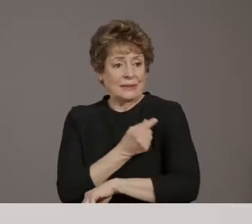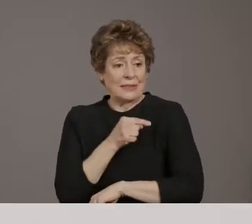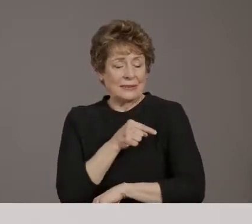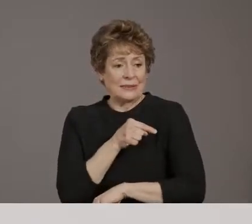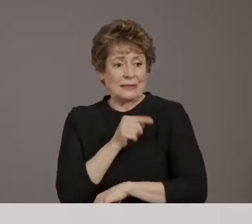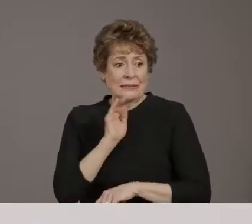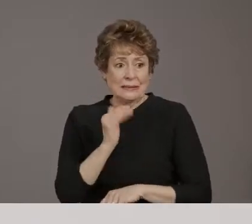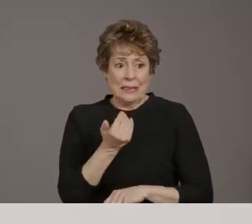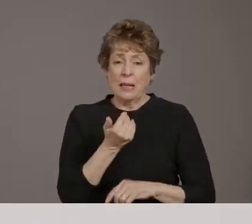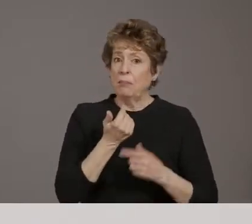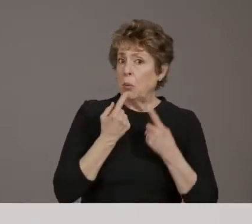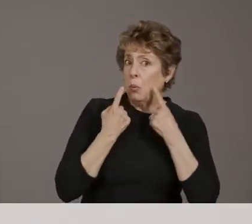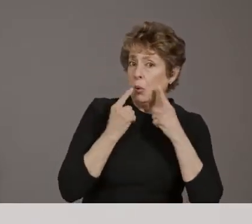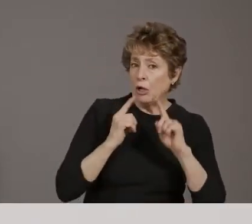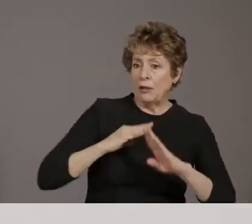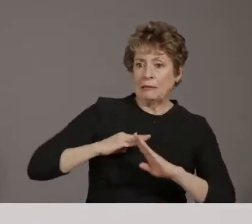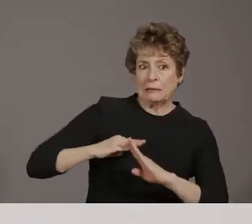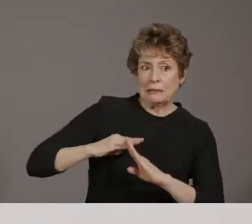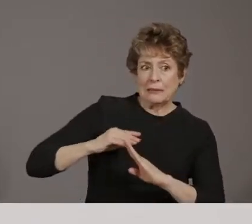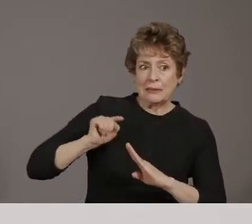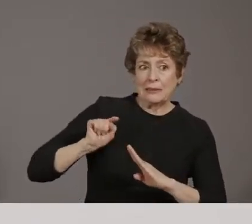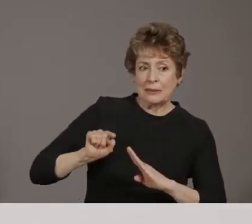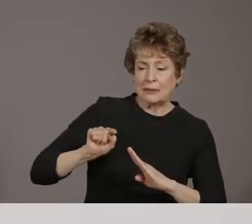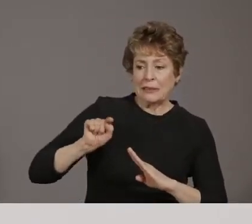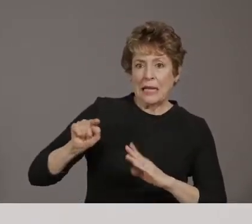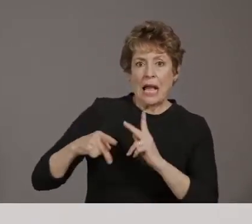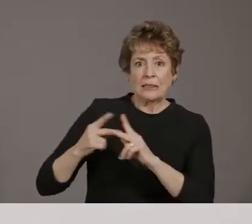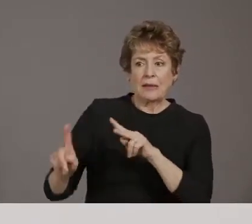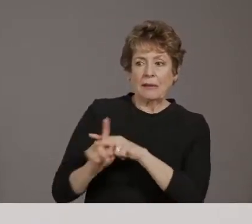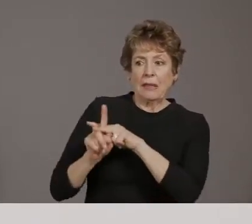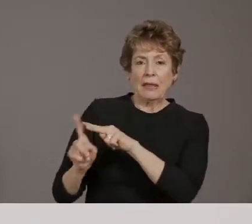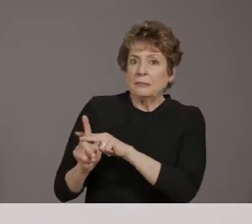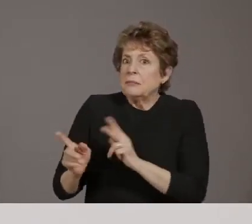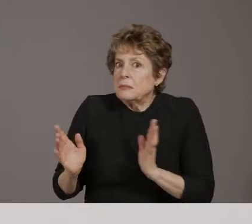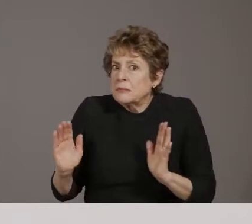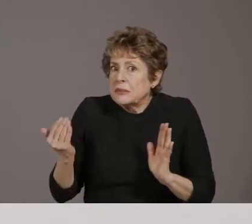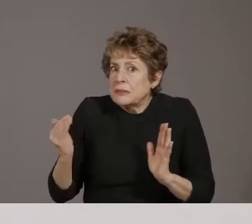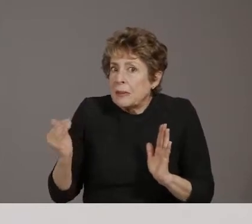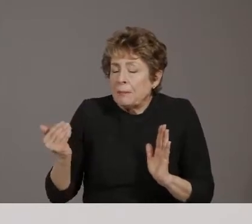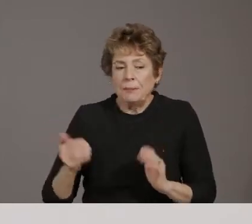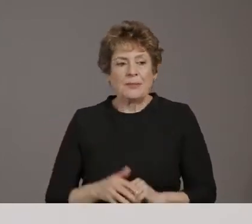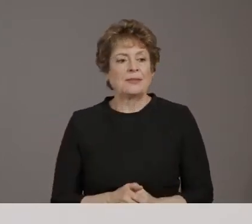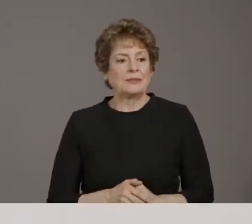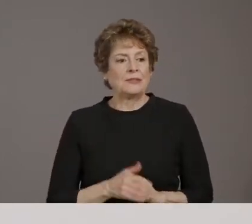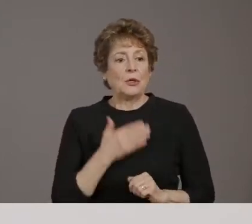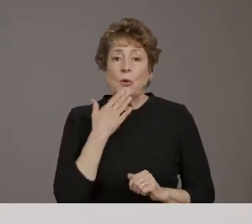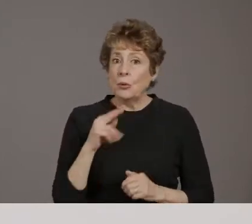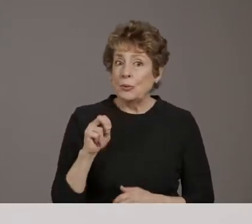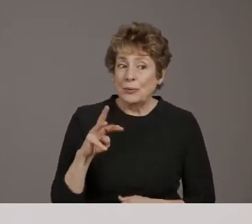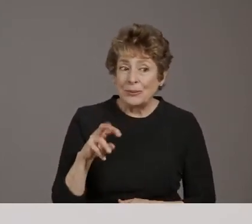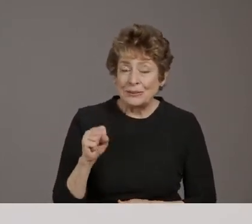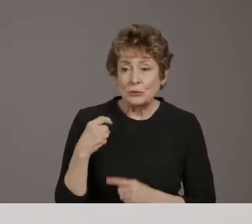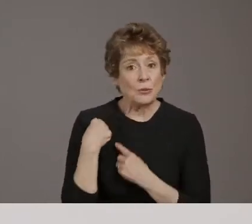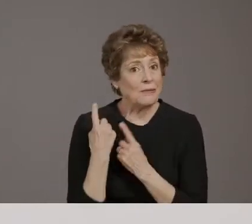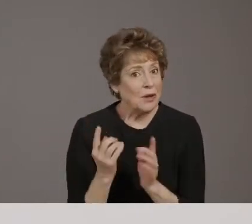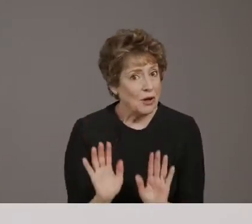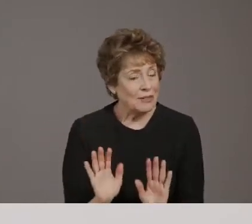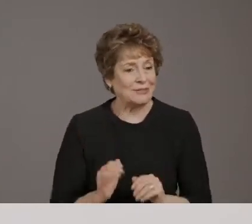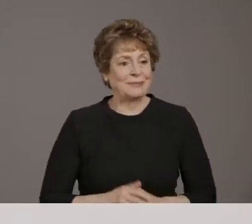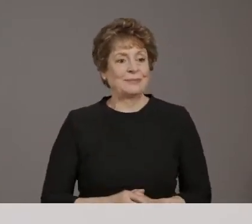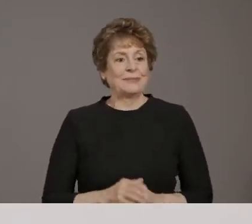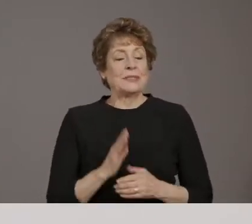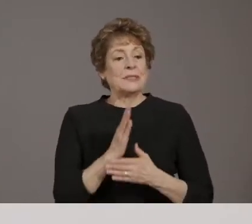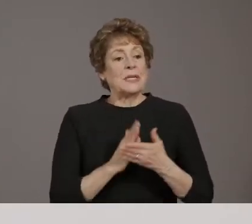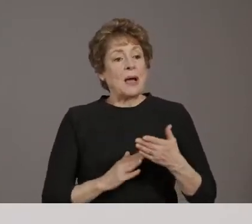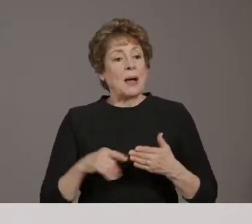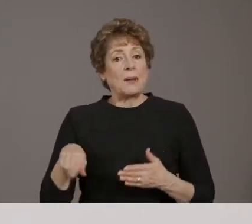still effective against the variants that we have seen. So that's all really good news. Some of the vaccine, um, manufacturers may be tweaking it a